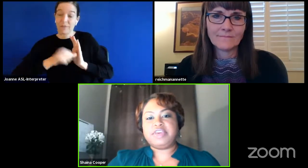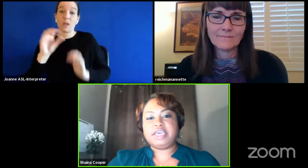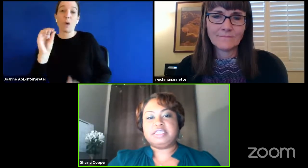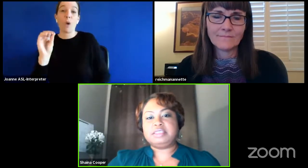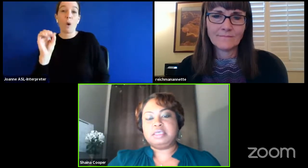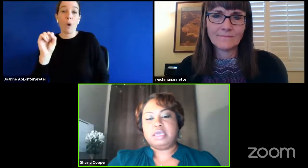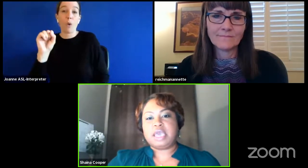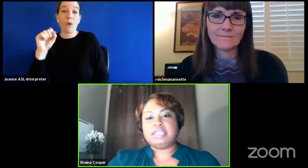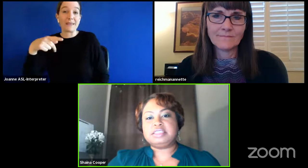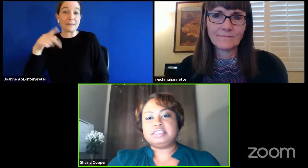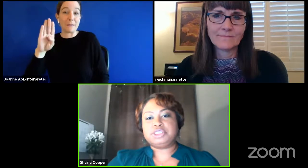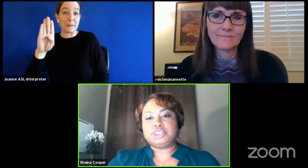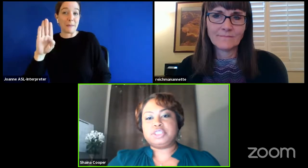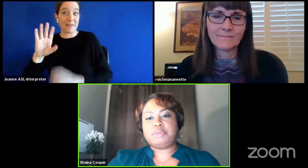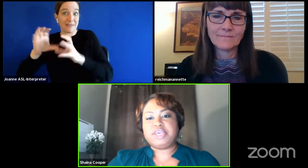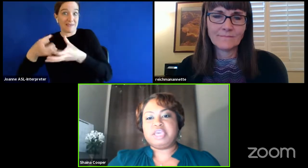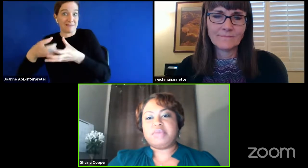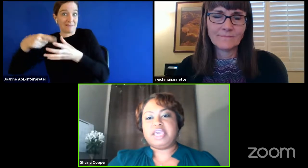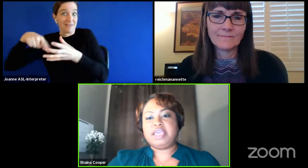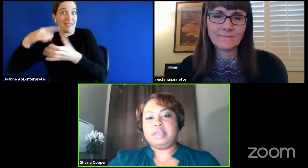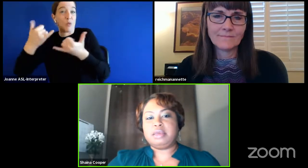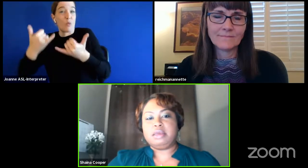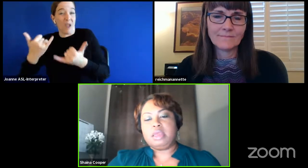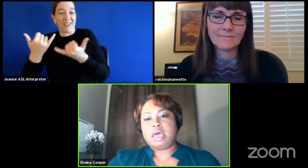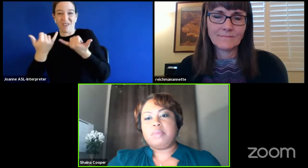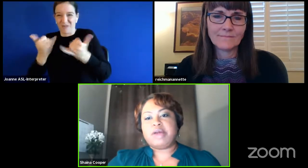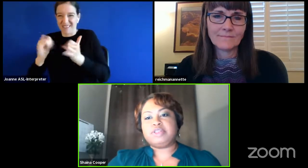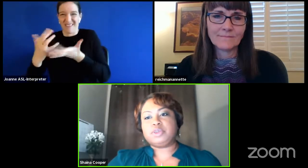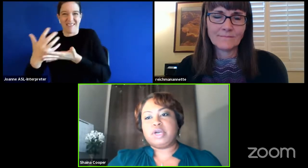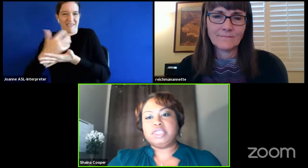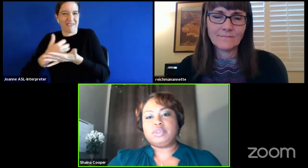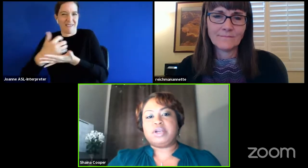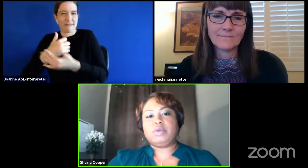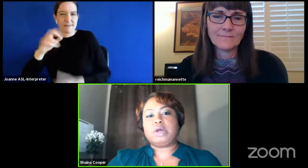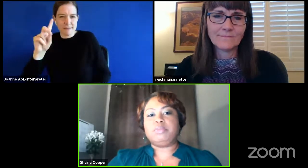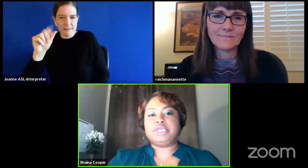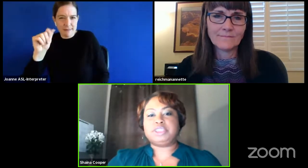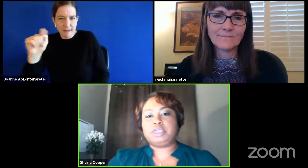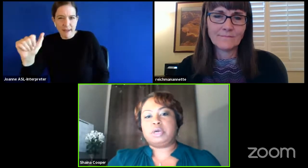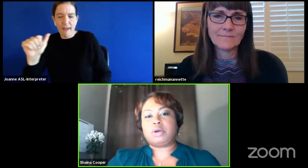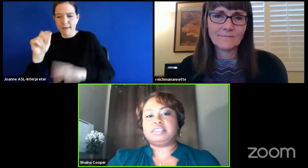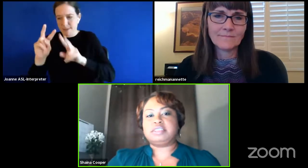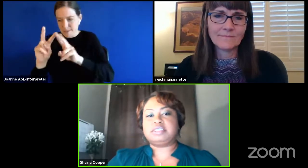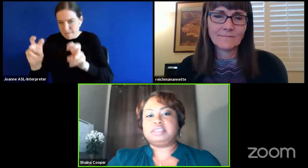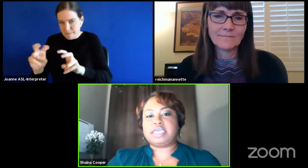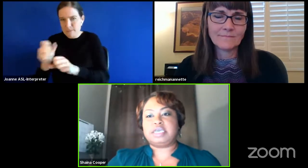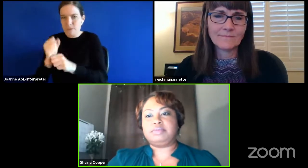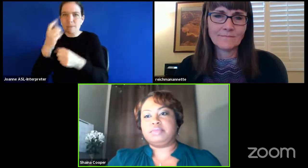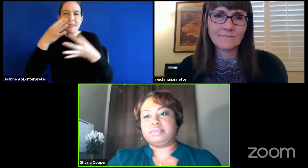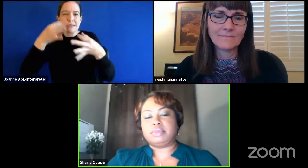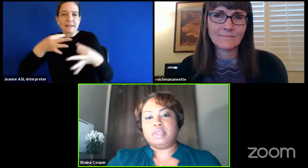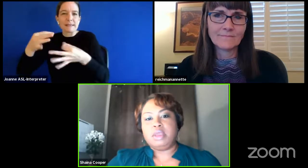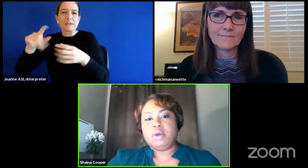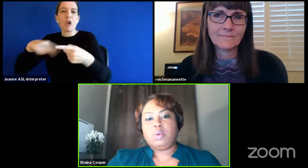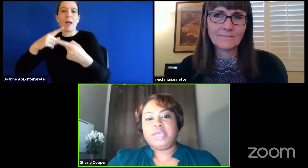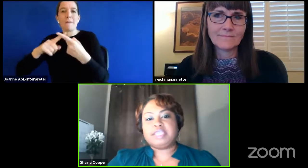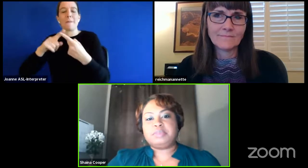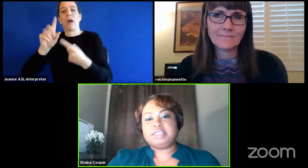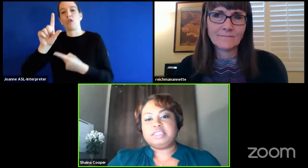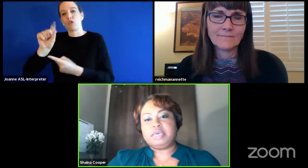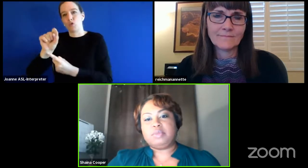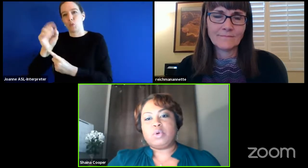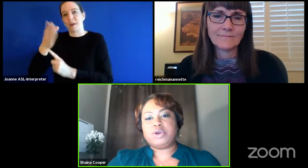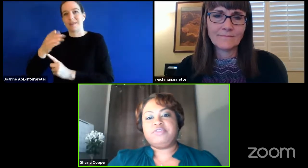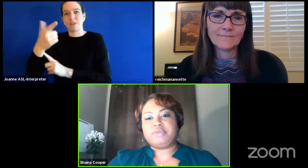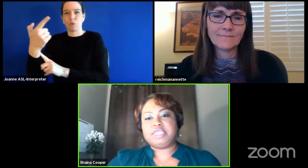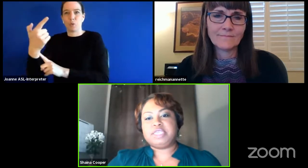collecting phase and decisions are being made about the 2021 budget across the state we